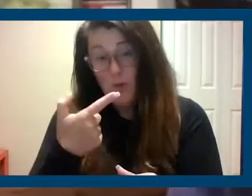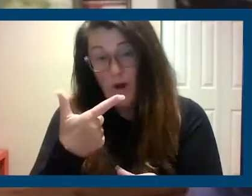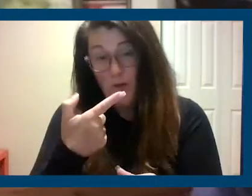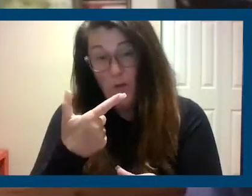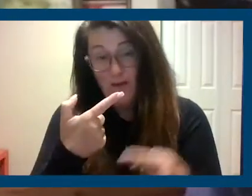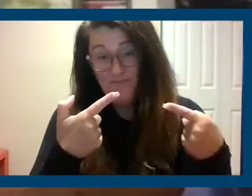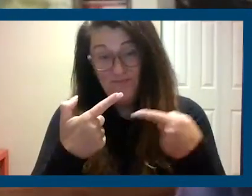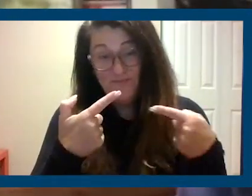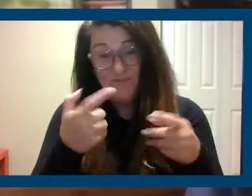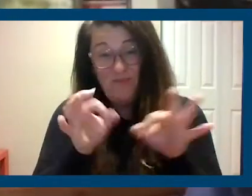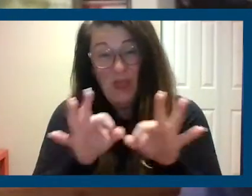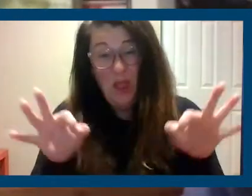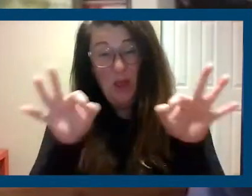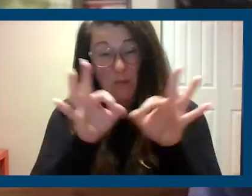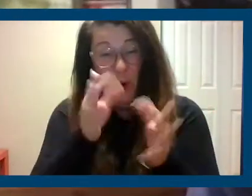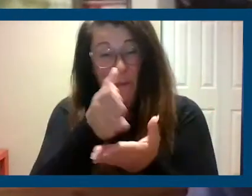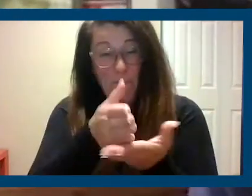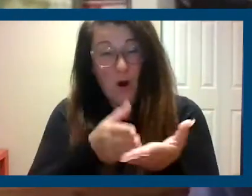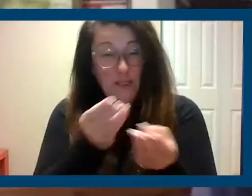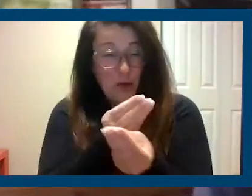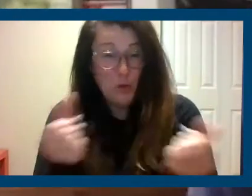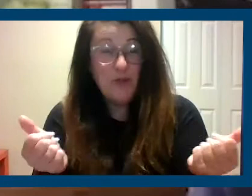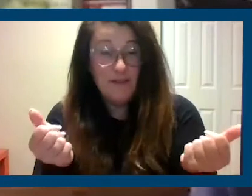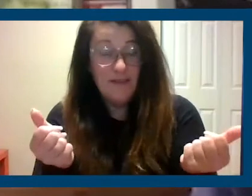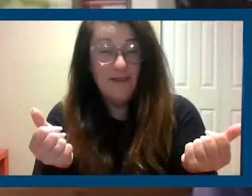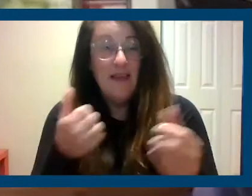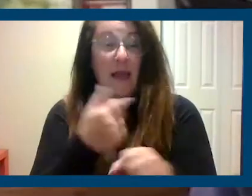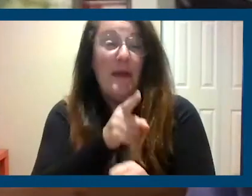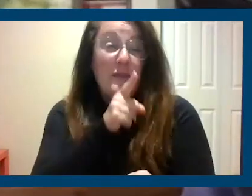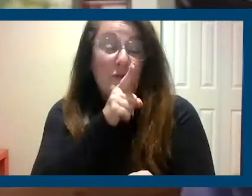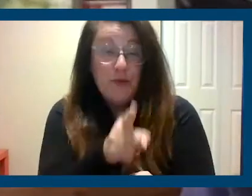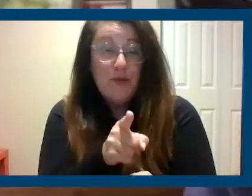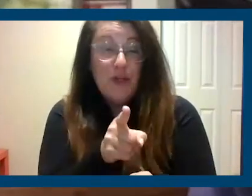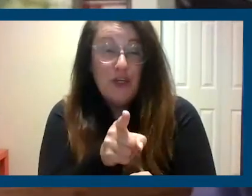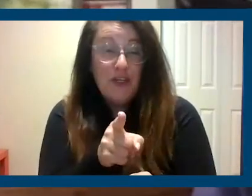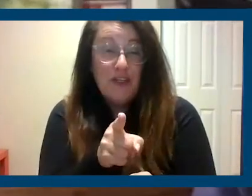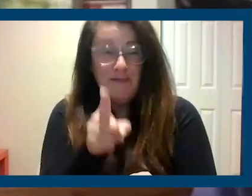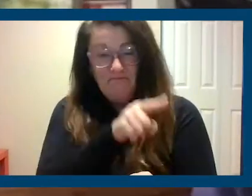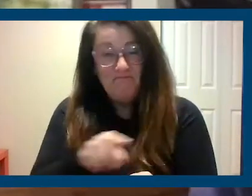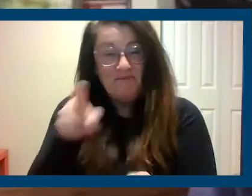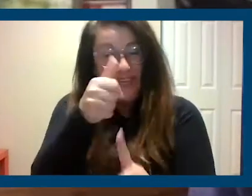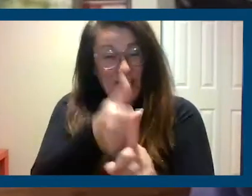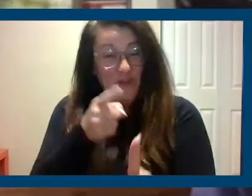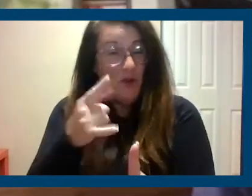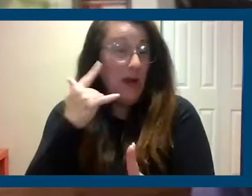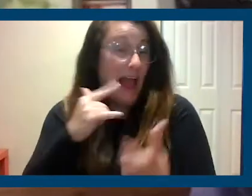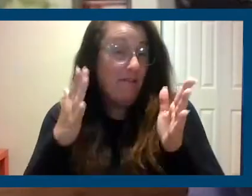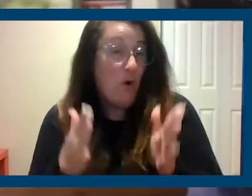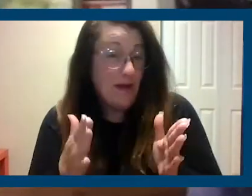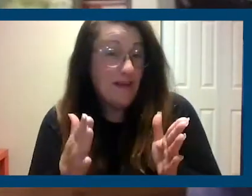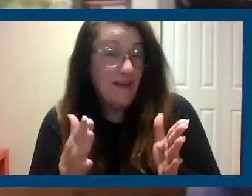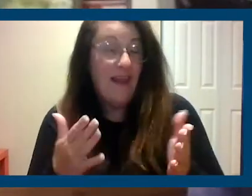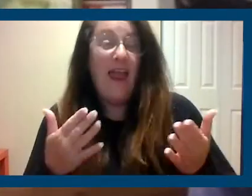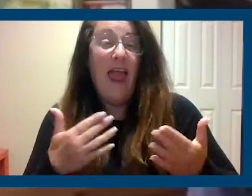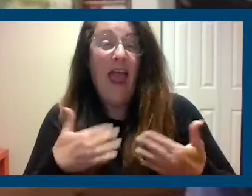important part of that solution, of making sure that every Californian has a roof